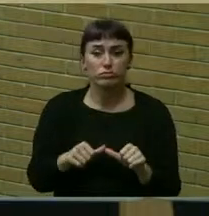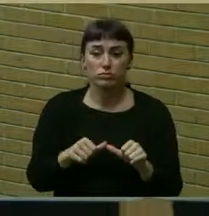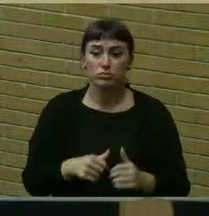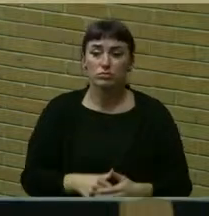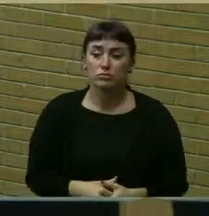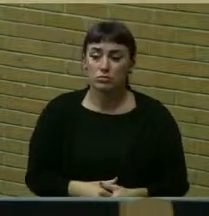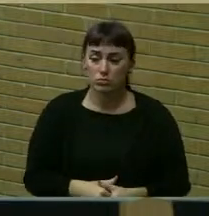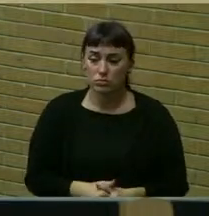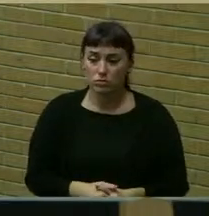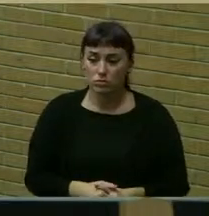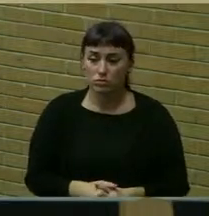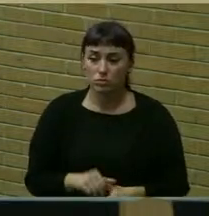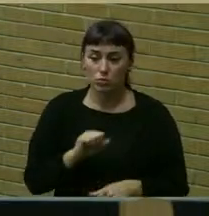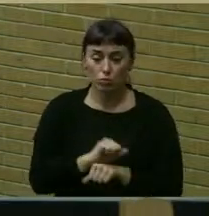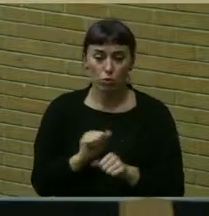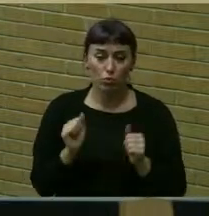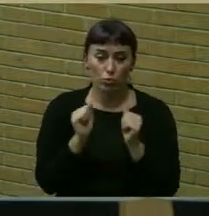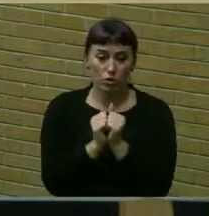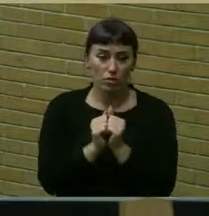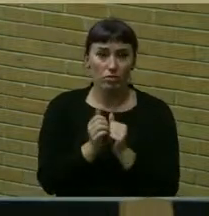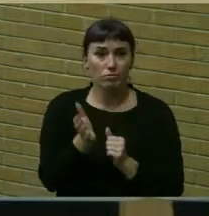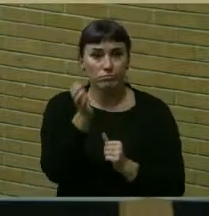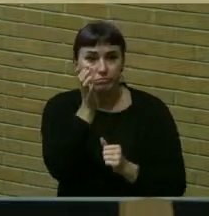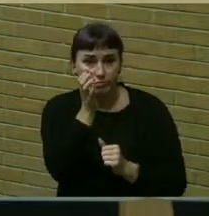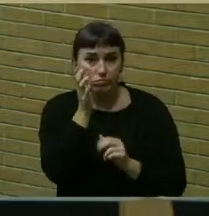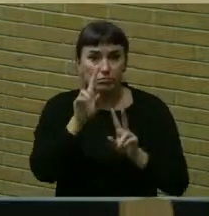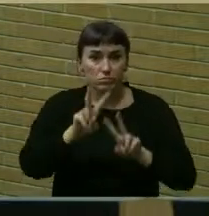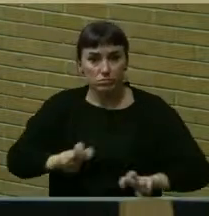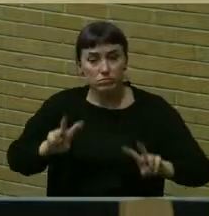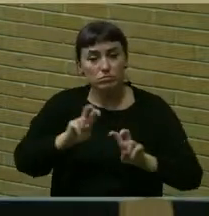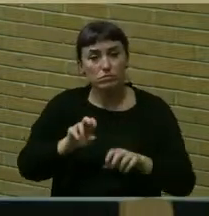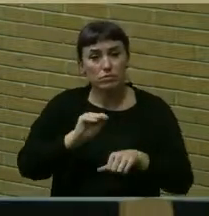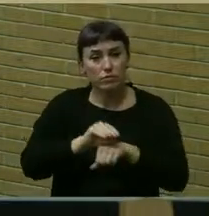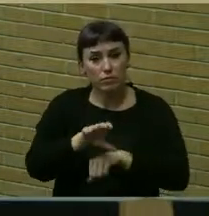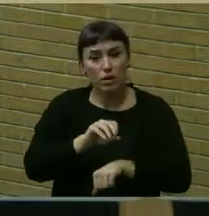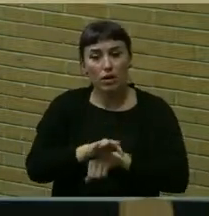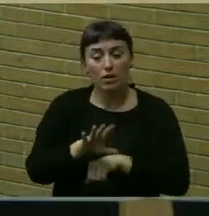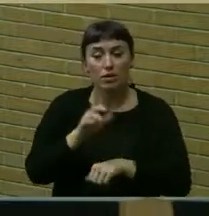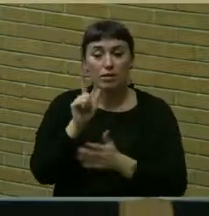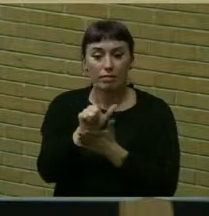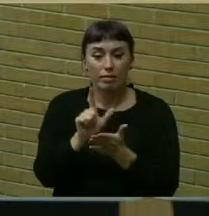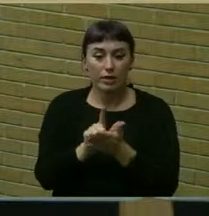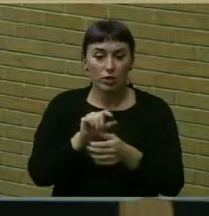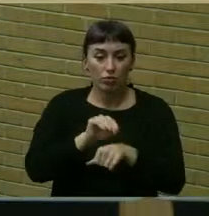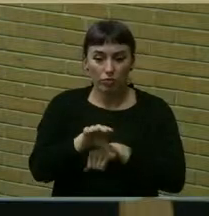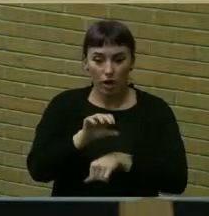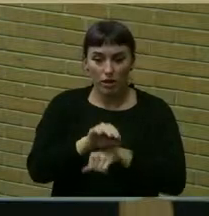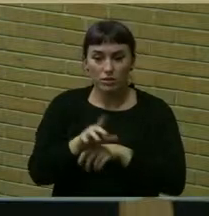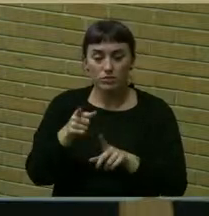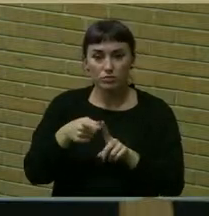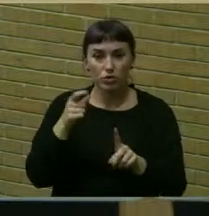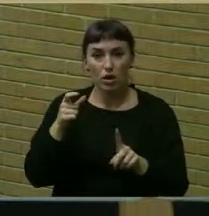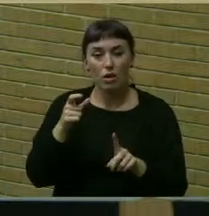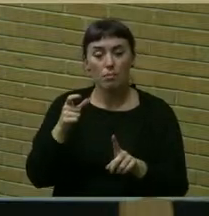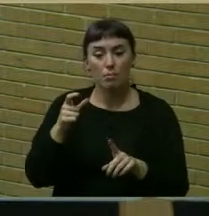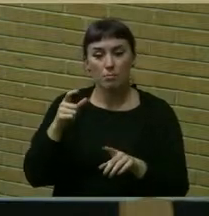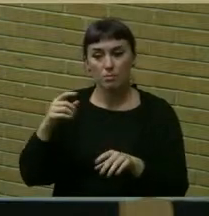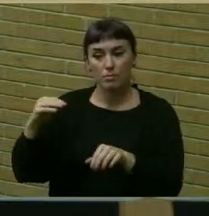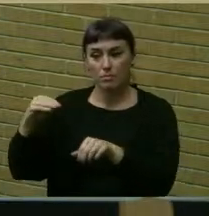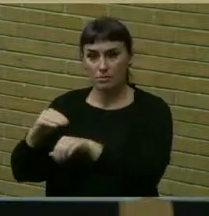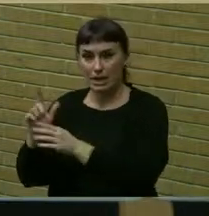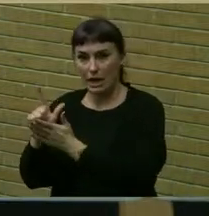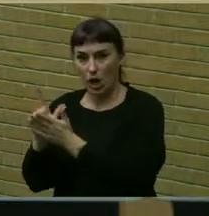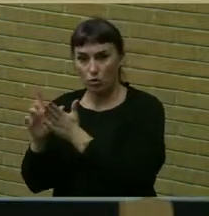work with, listen to, and analyze the advice, legal advice, from counsel as it